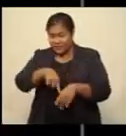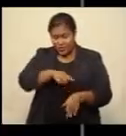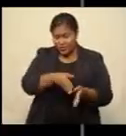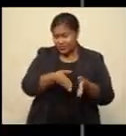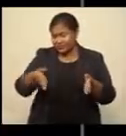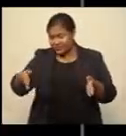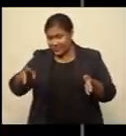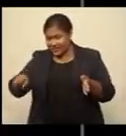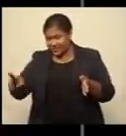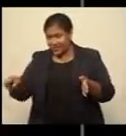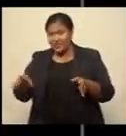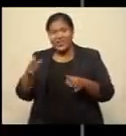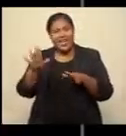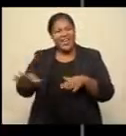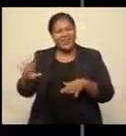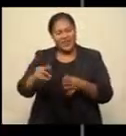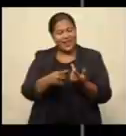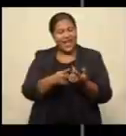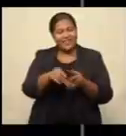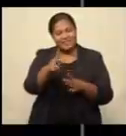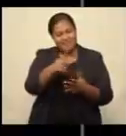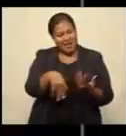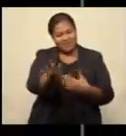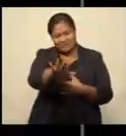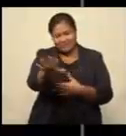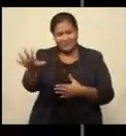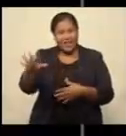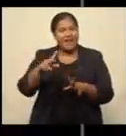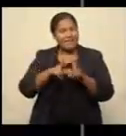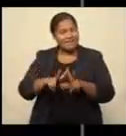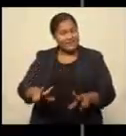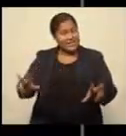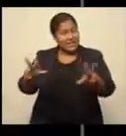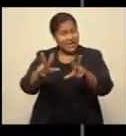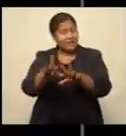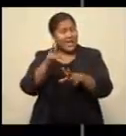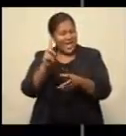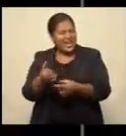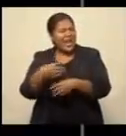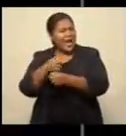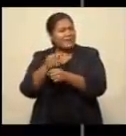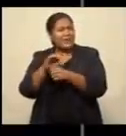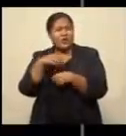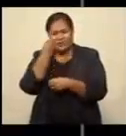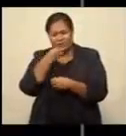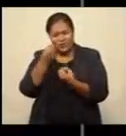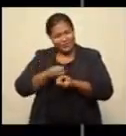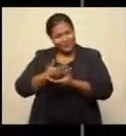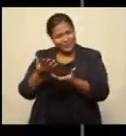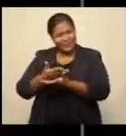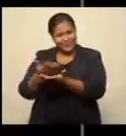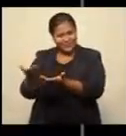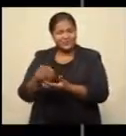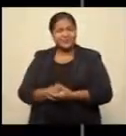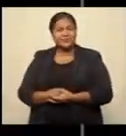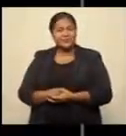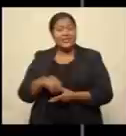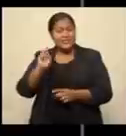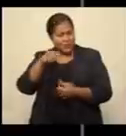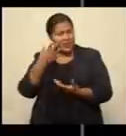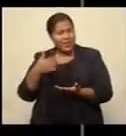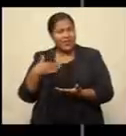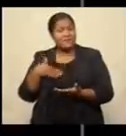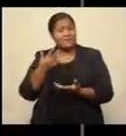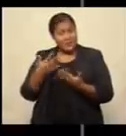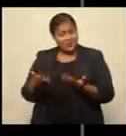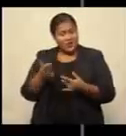area as well as other parts of Viti Levu. We also expect an update on the food ration distribution. We'll bring that live but for now we